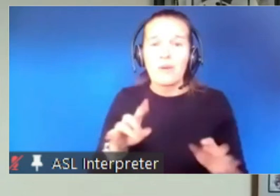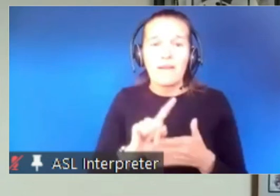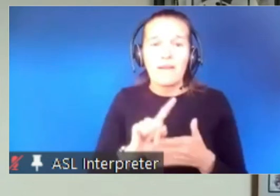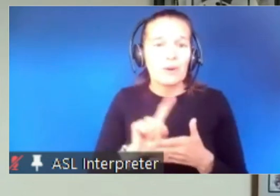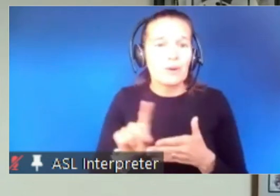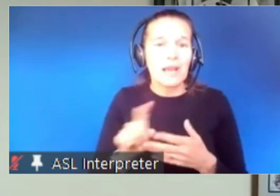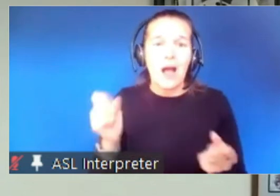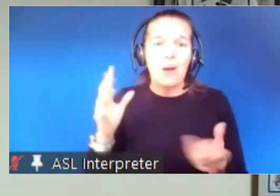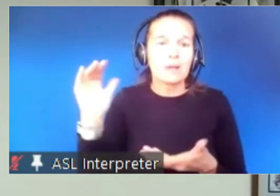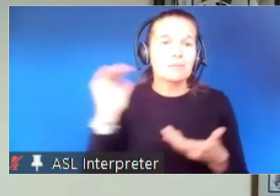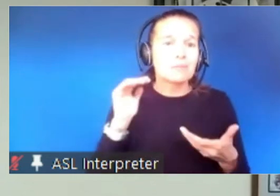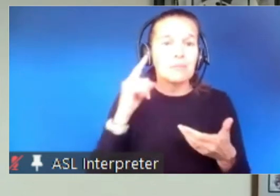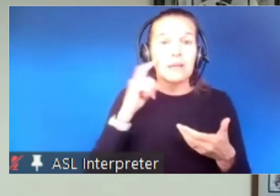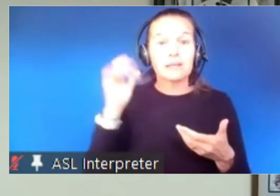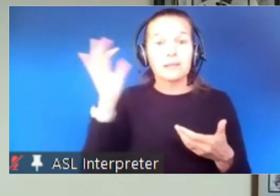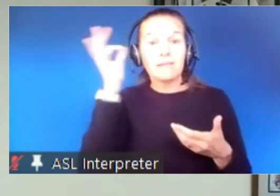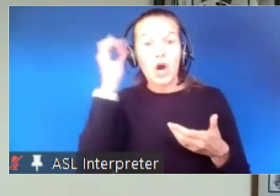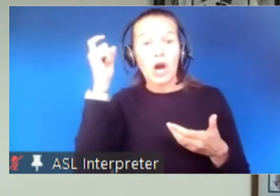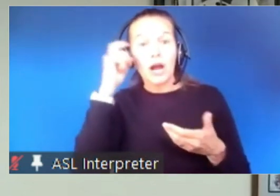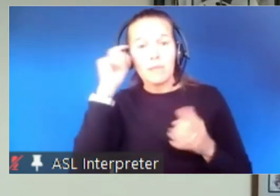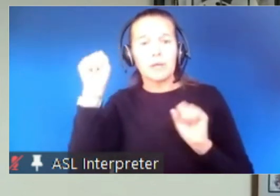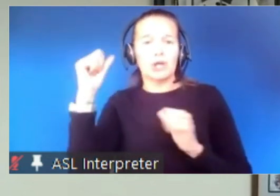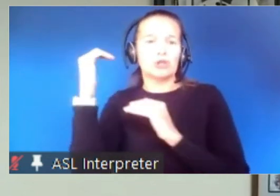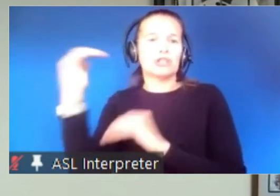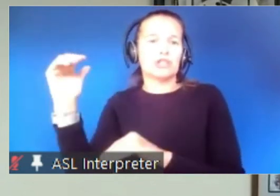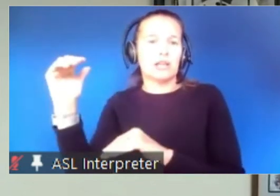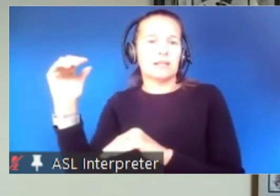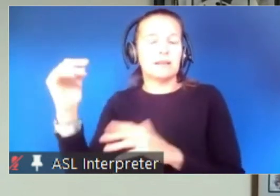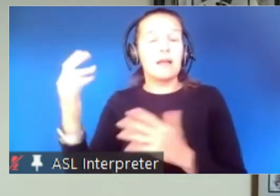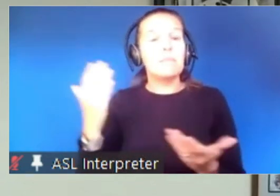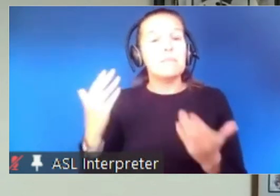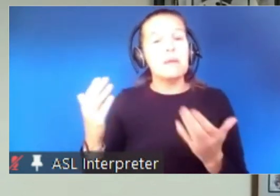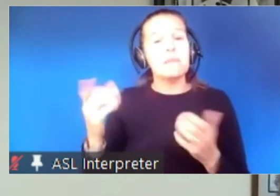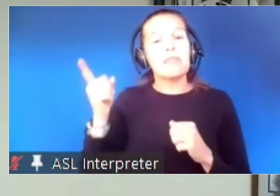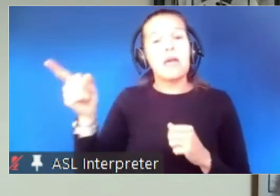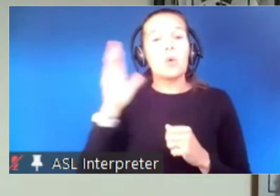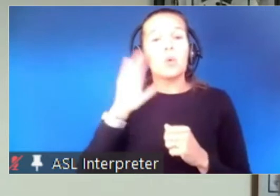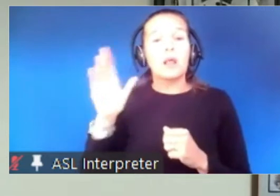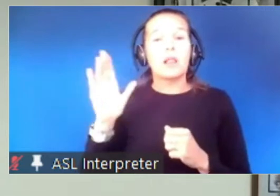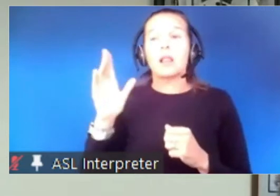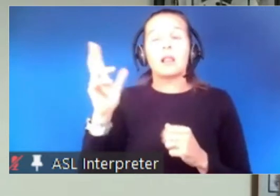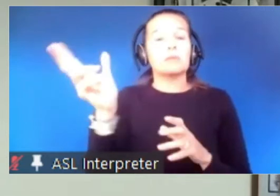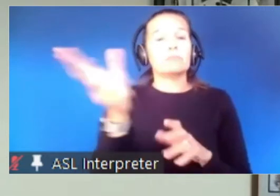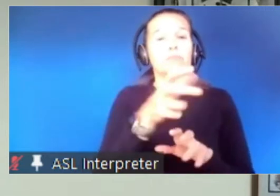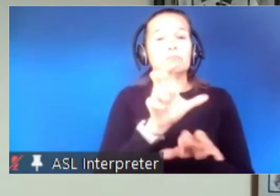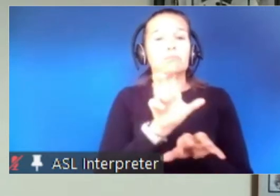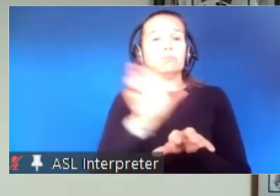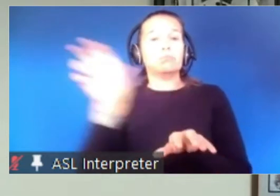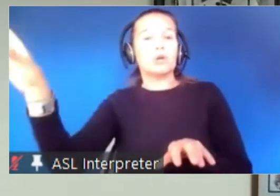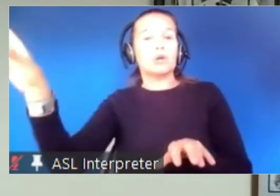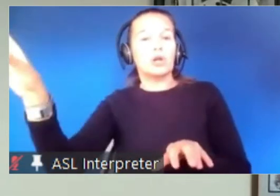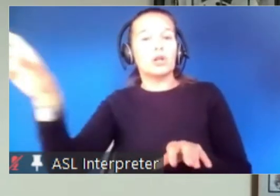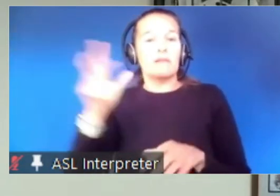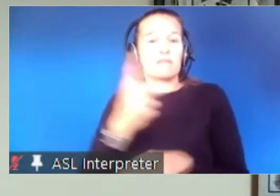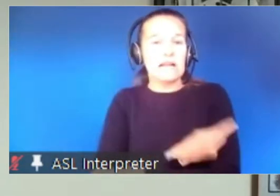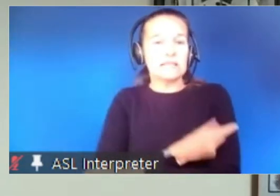by the feds they may pull more vaccines to go into places and have more mass vaccine clinics uh where